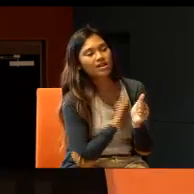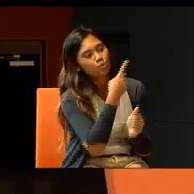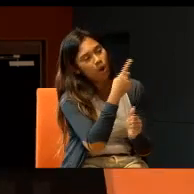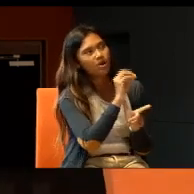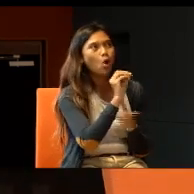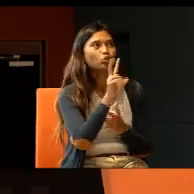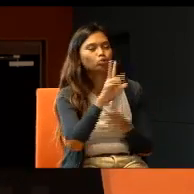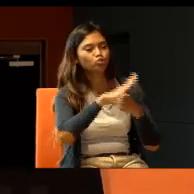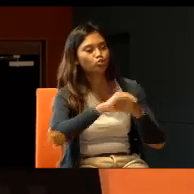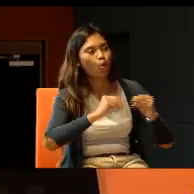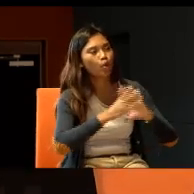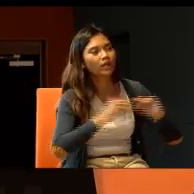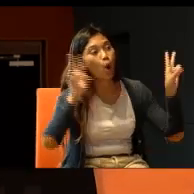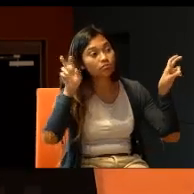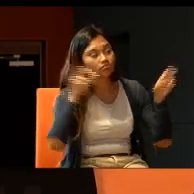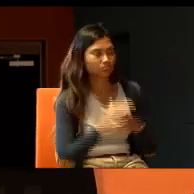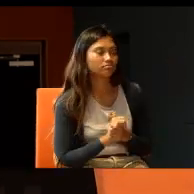or anecdotes, of,